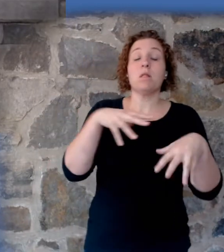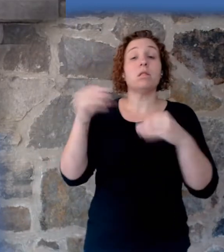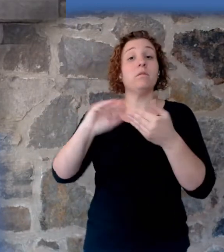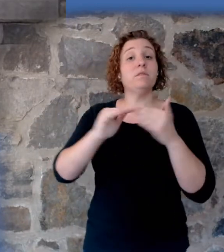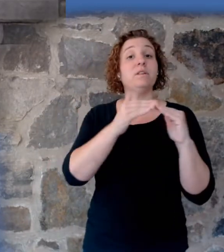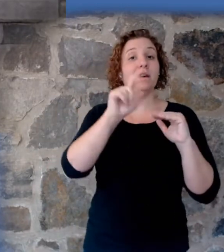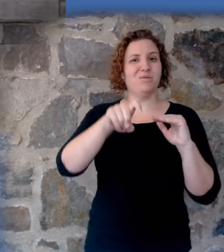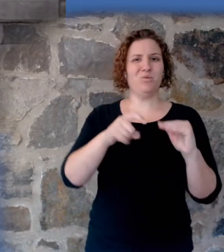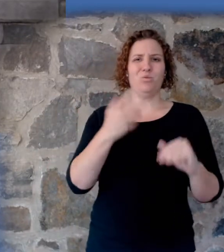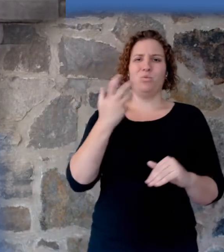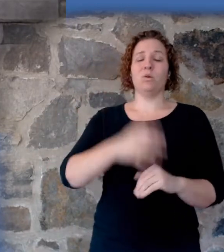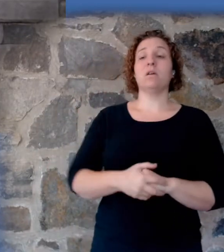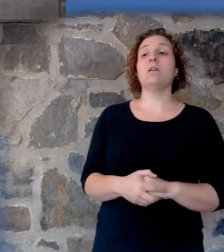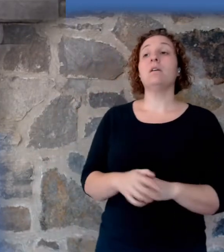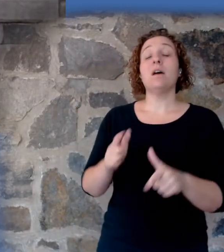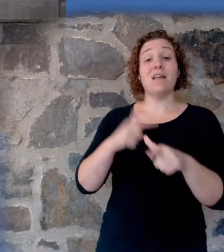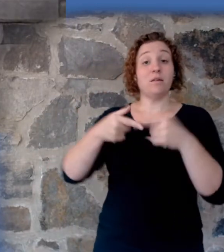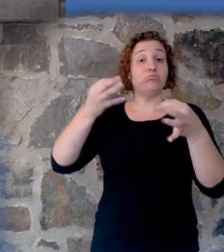And then the judgment came.